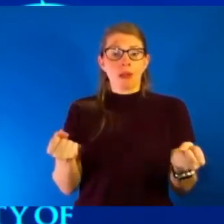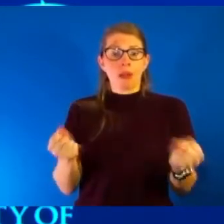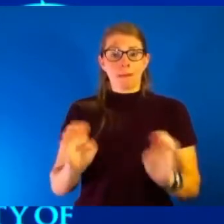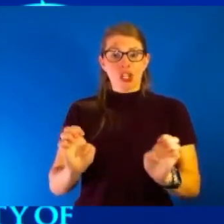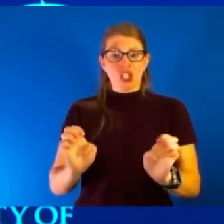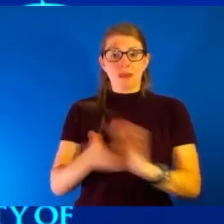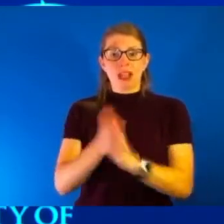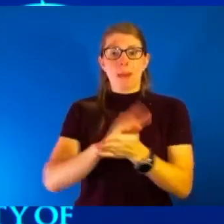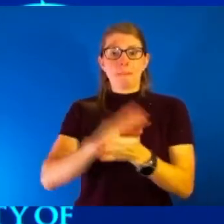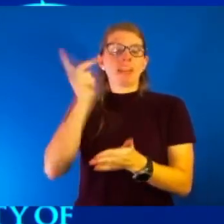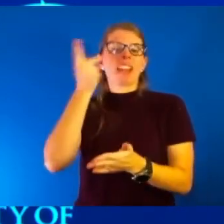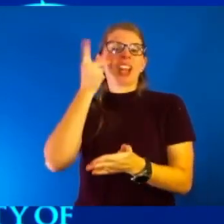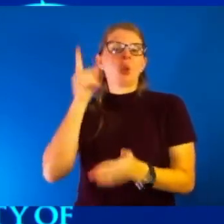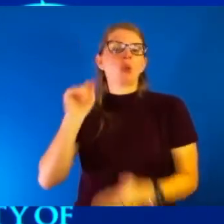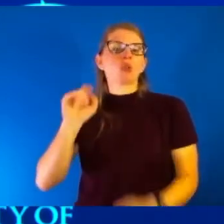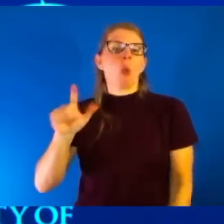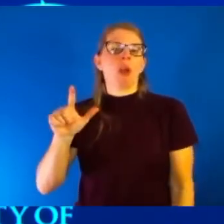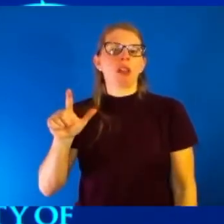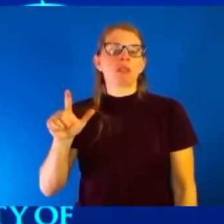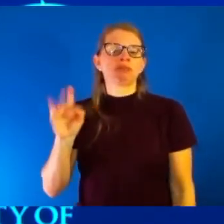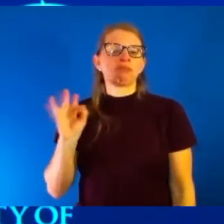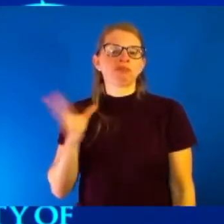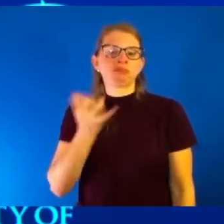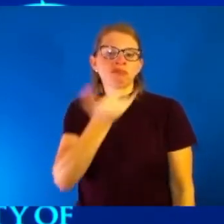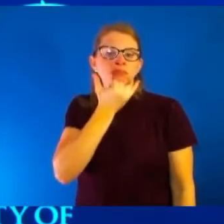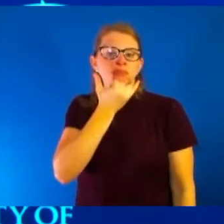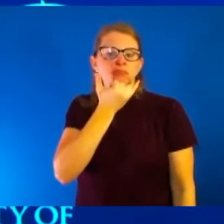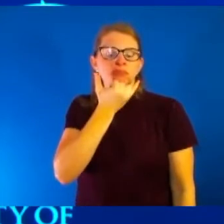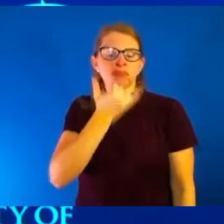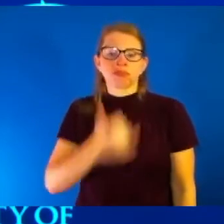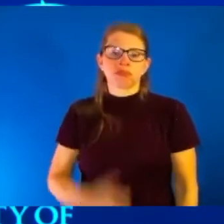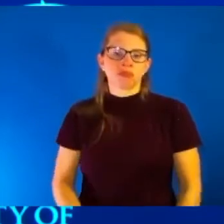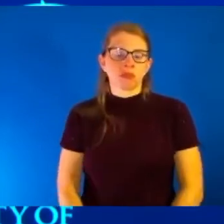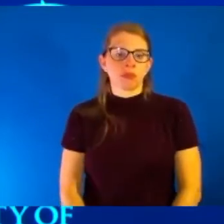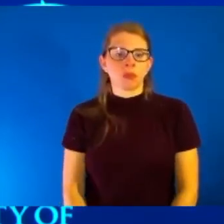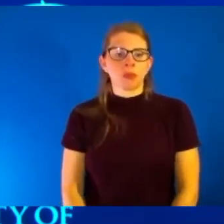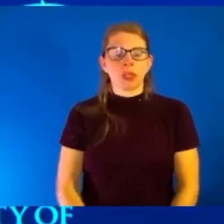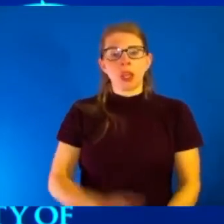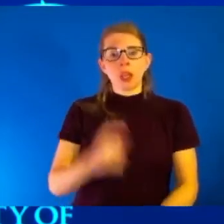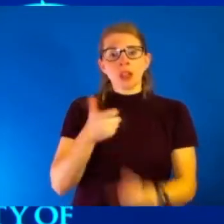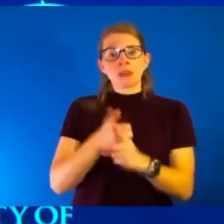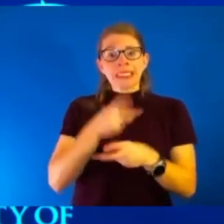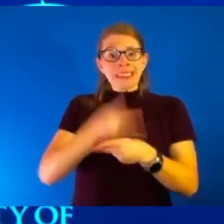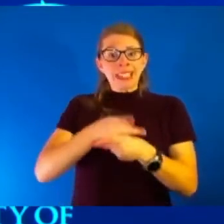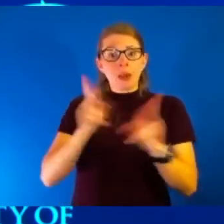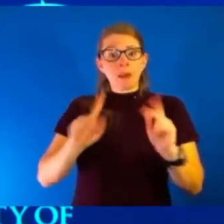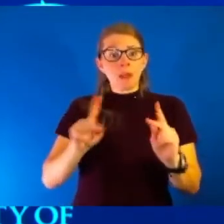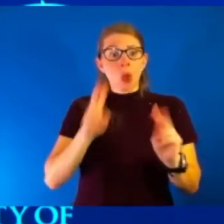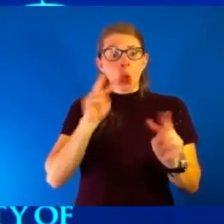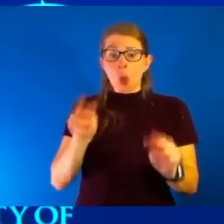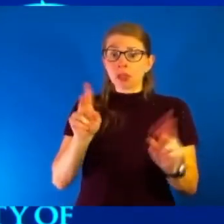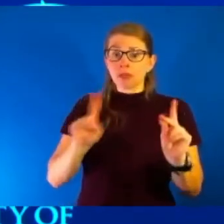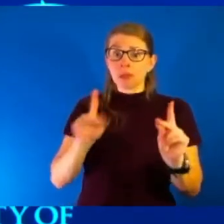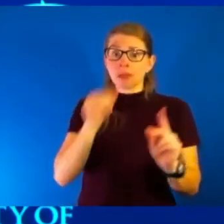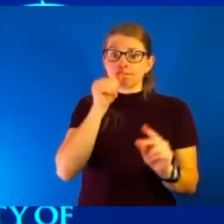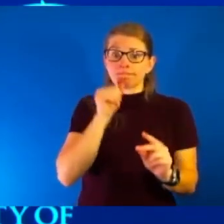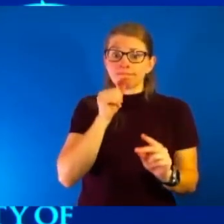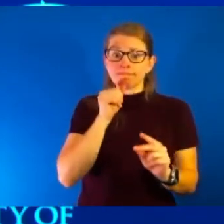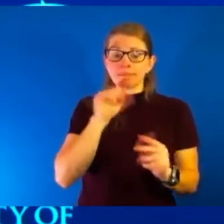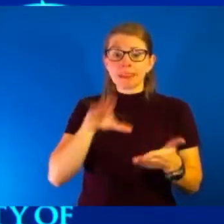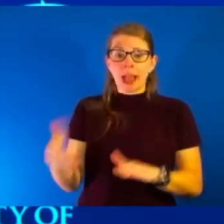was that's just wrong. And it just it when you take care of people and you watch people suffer and die and have long haul